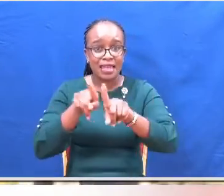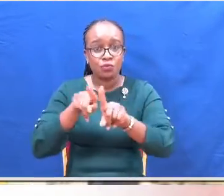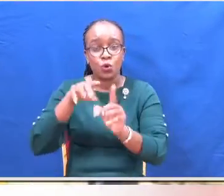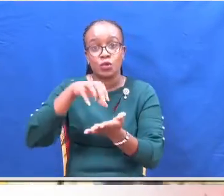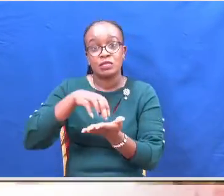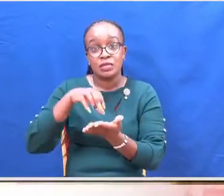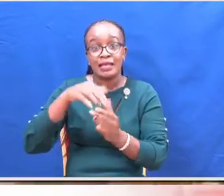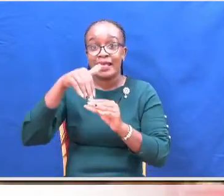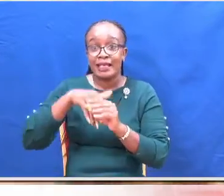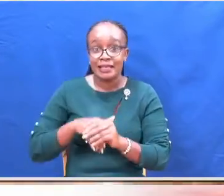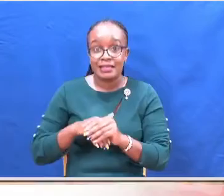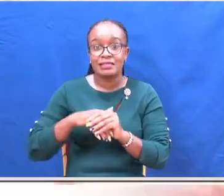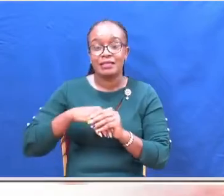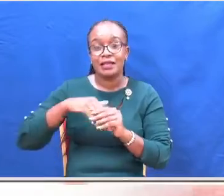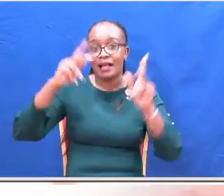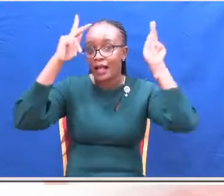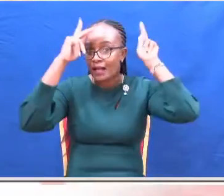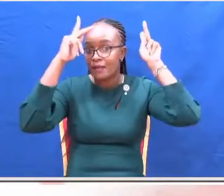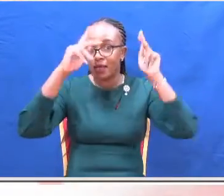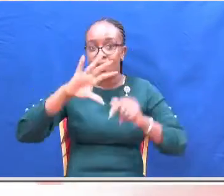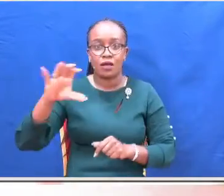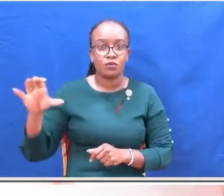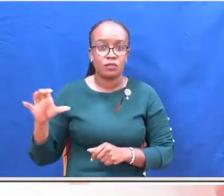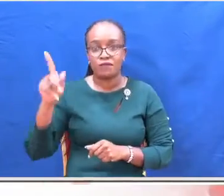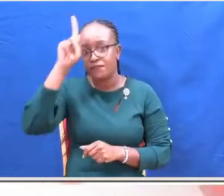village, Shinyalu constituency, Kakamega County.